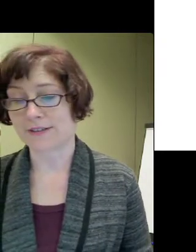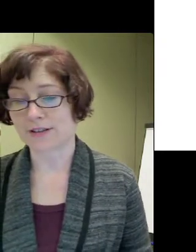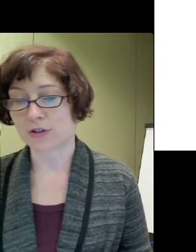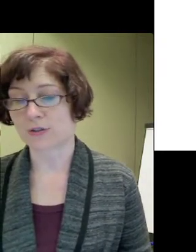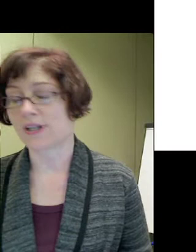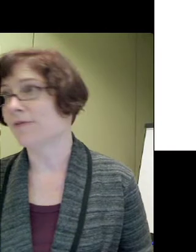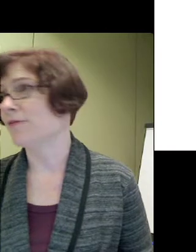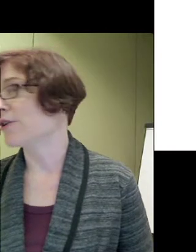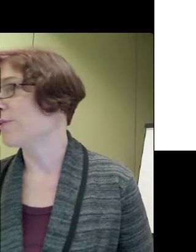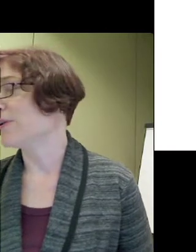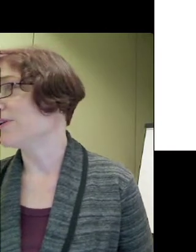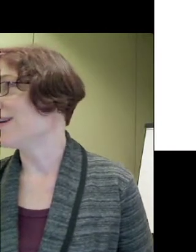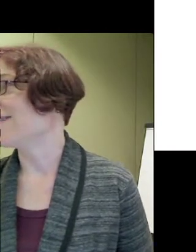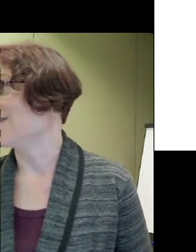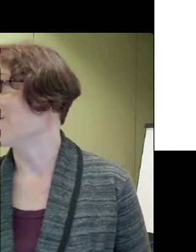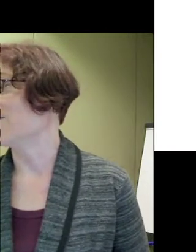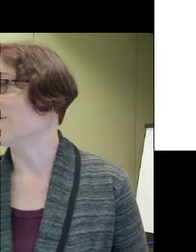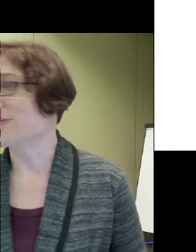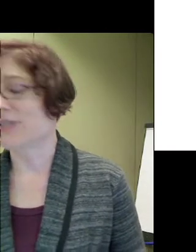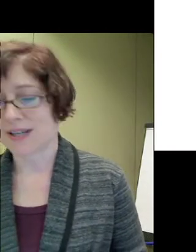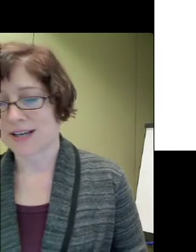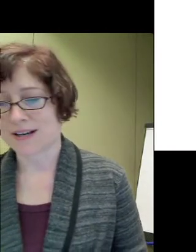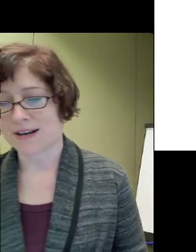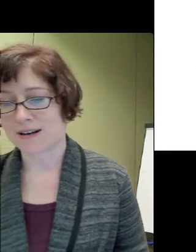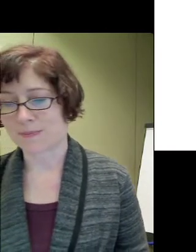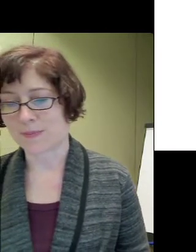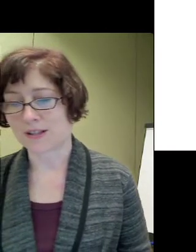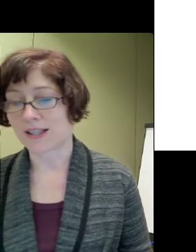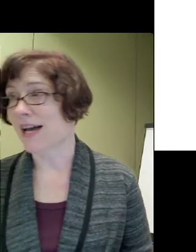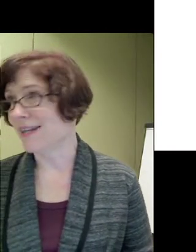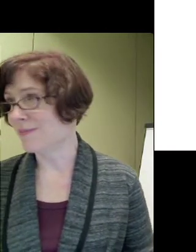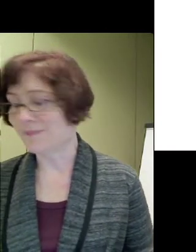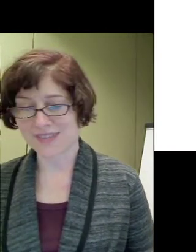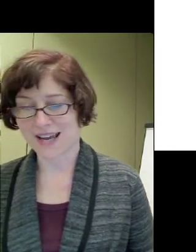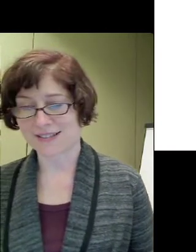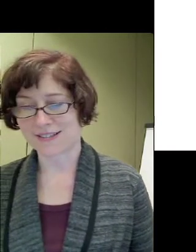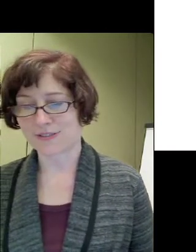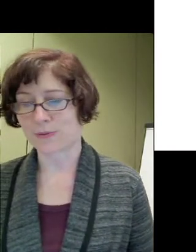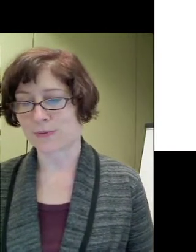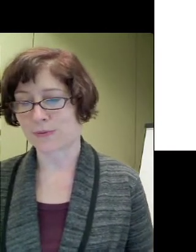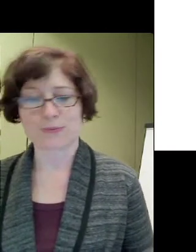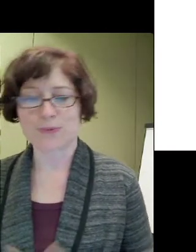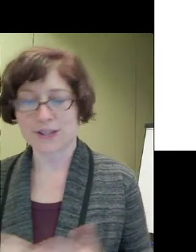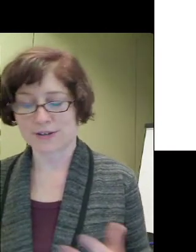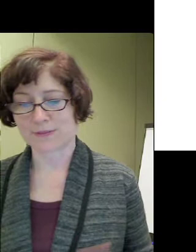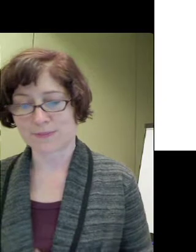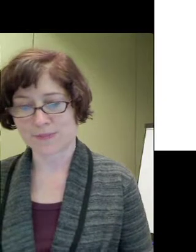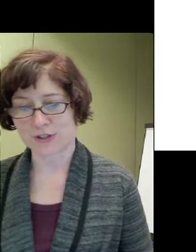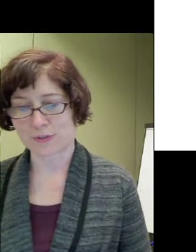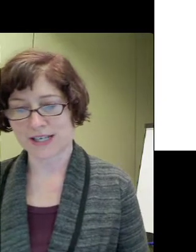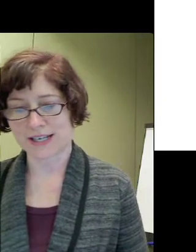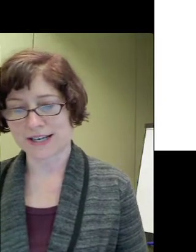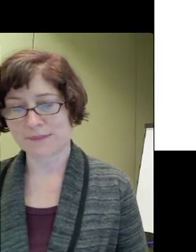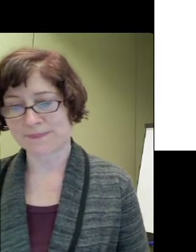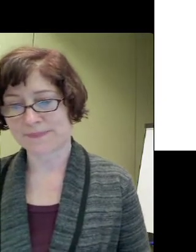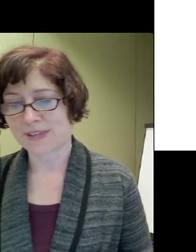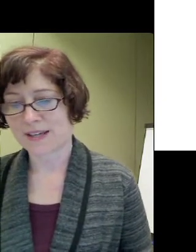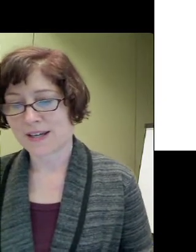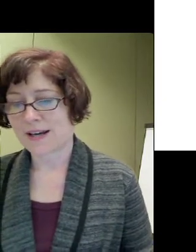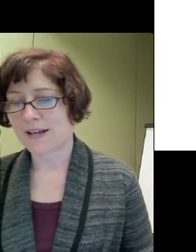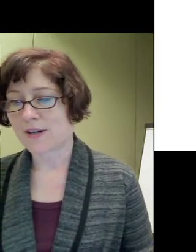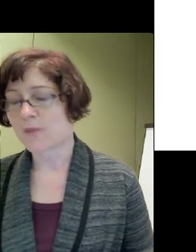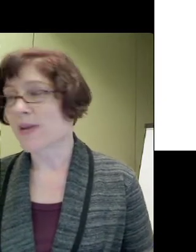fully in the cultural life of their community. And that includes online and through other digital media.